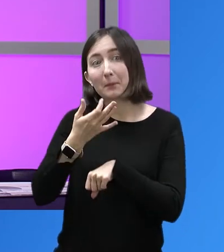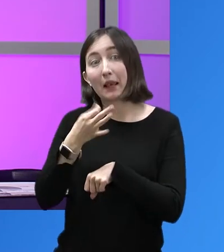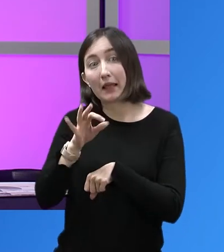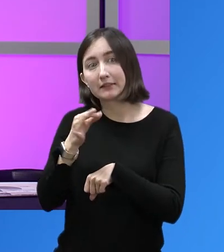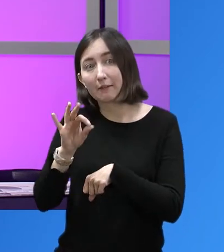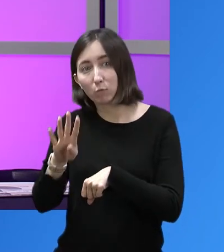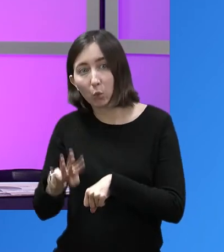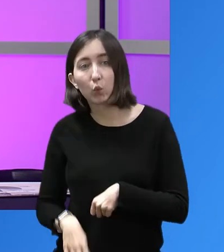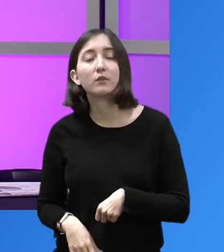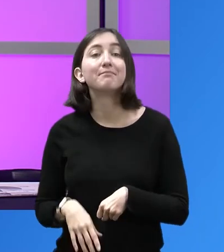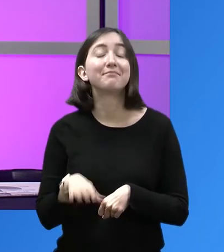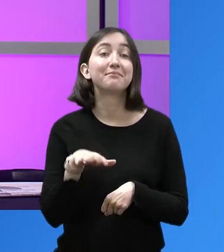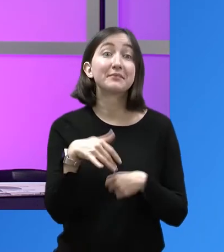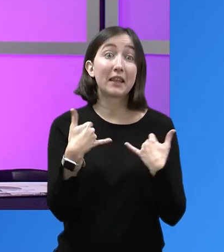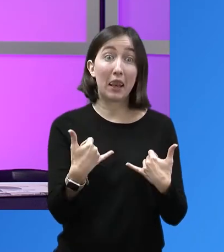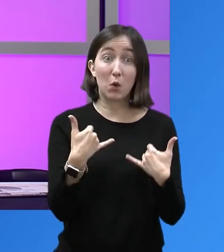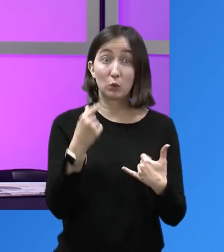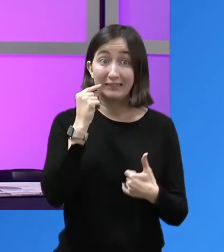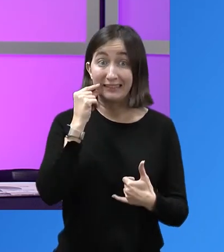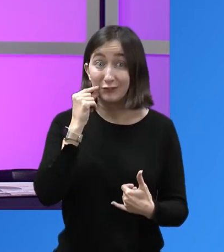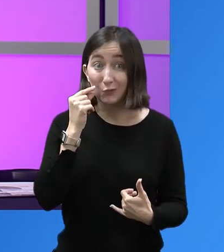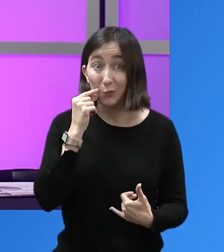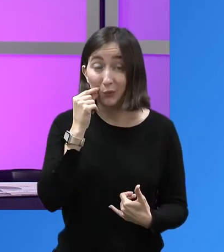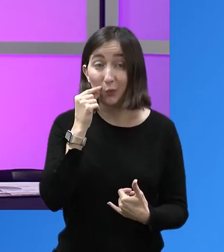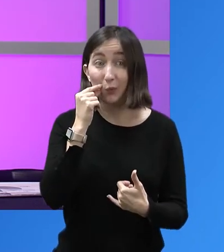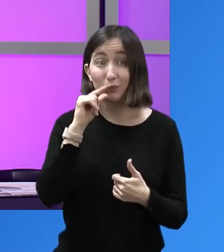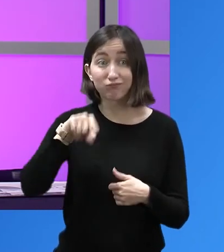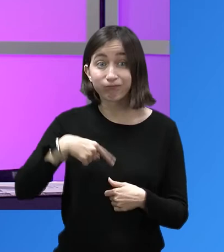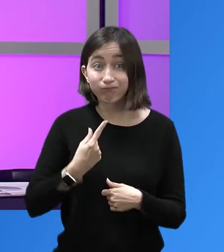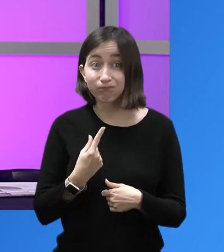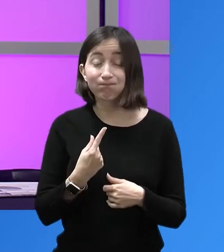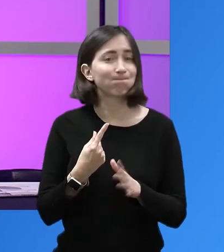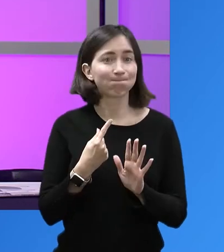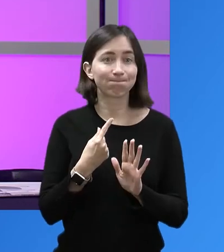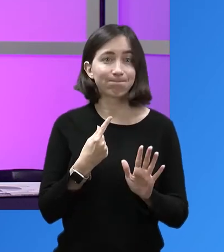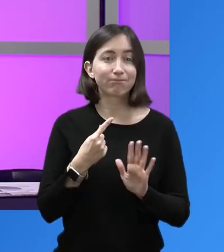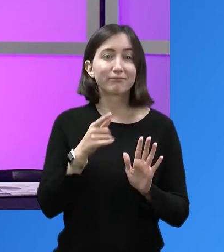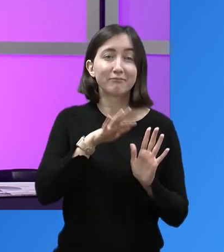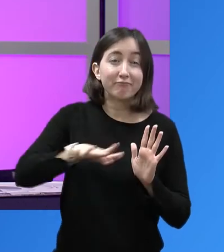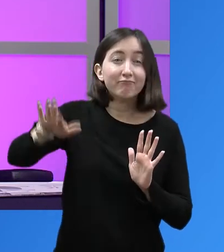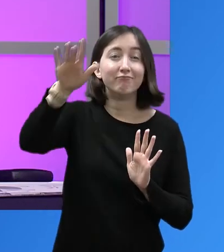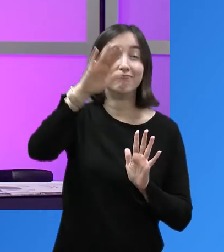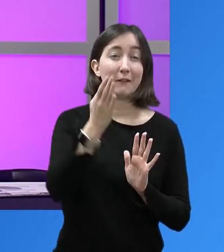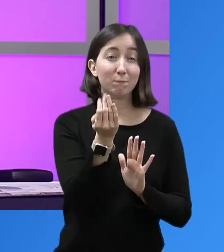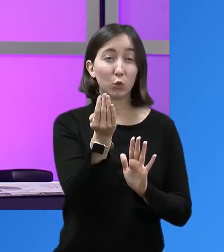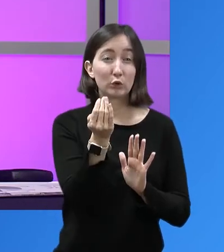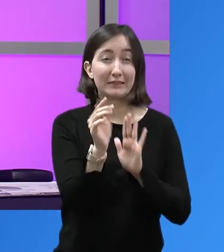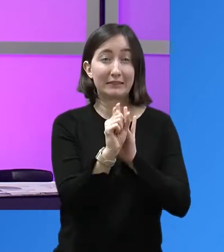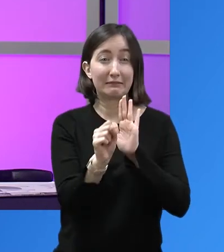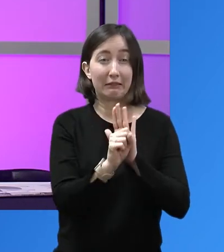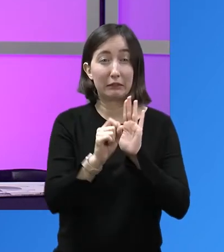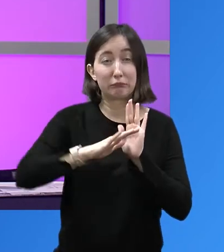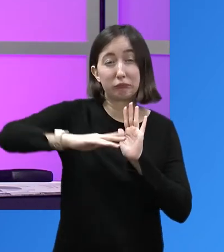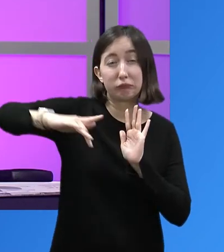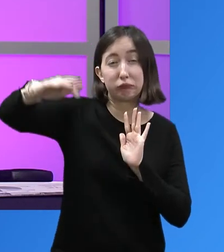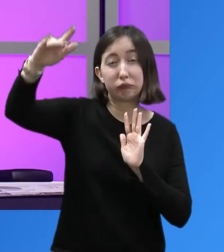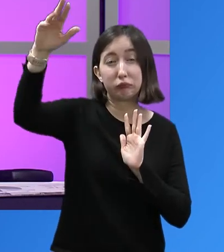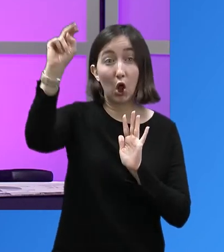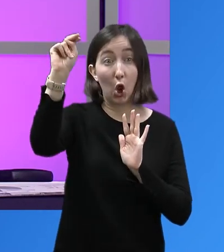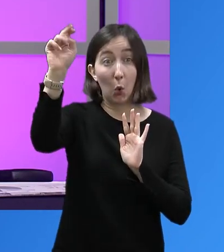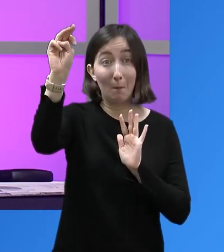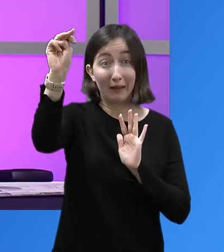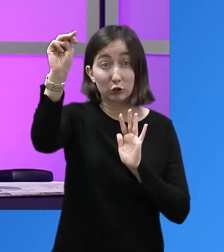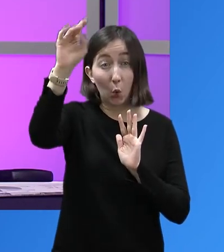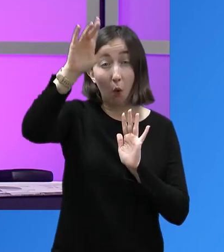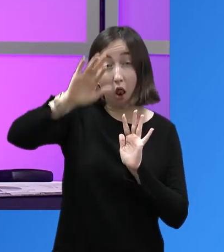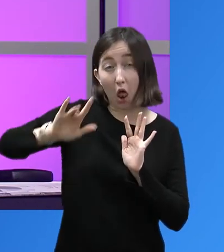San Antonio, but we are in 14 states. We serve the poorest communities in our country. We serve from New Mexico all the way down